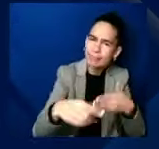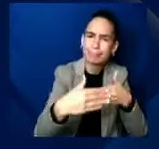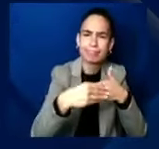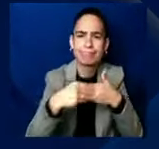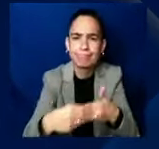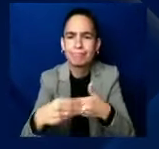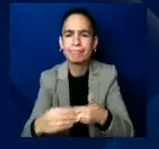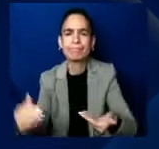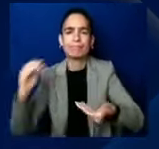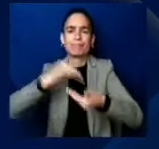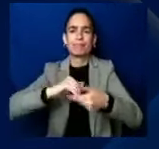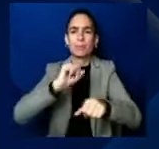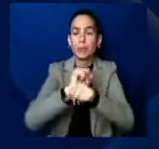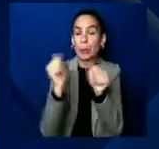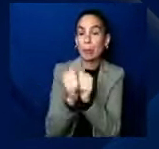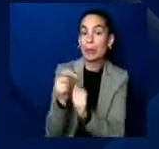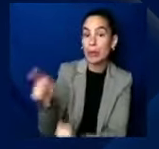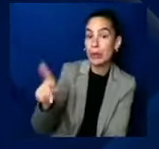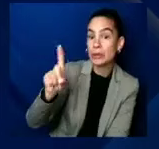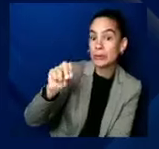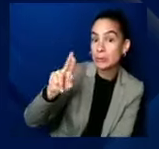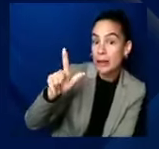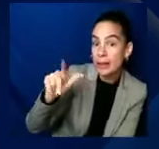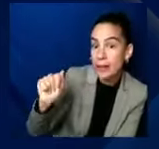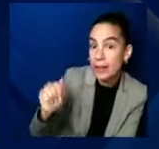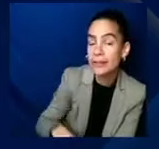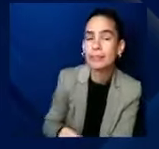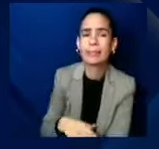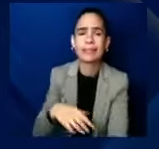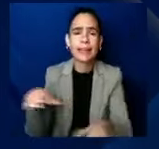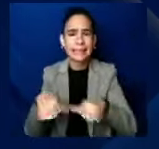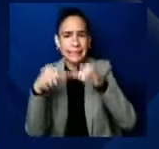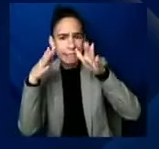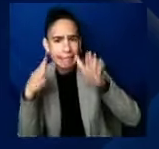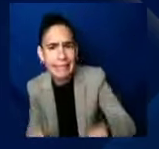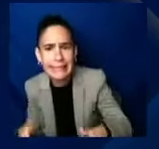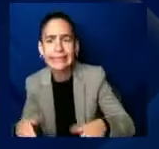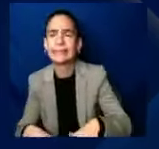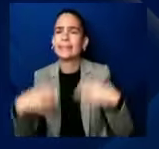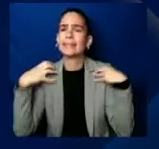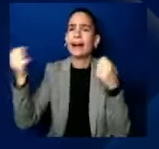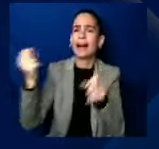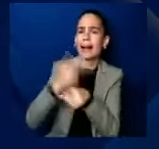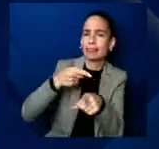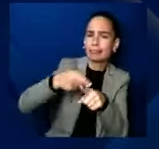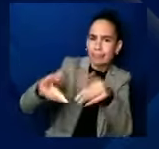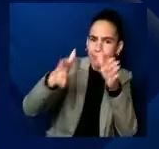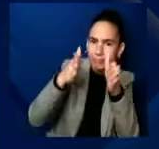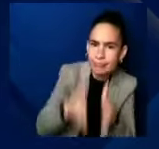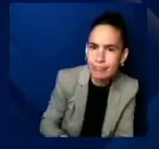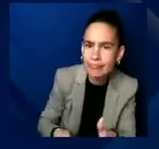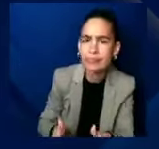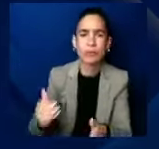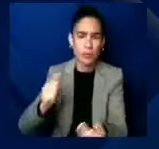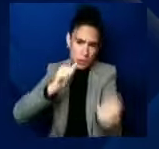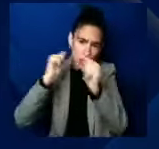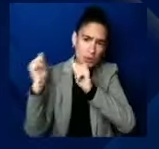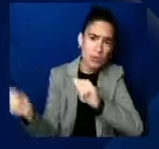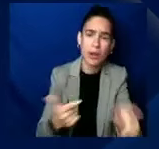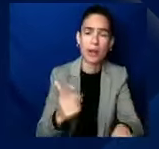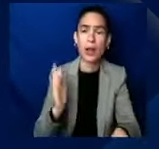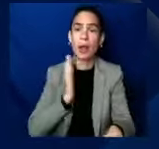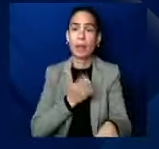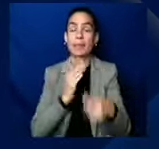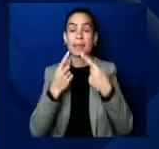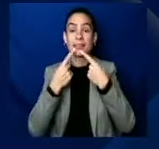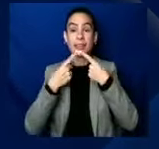professionals, because when it comes to all of our success, our children and birthing people have to